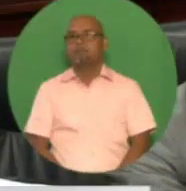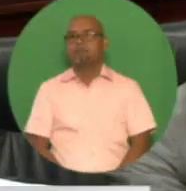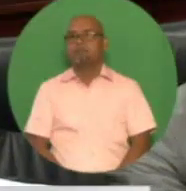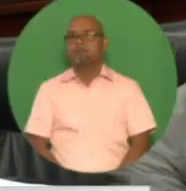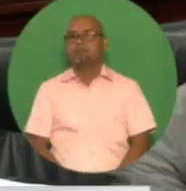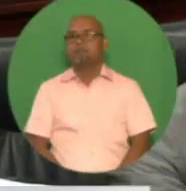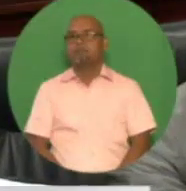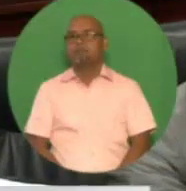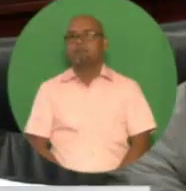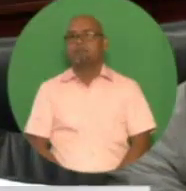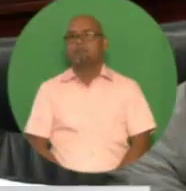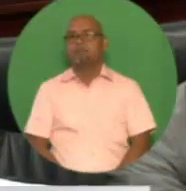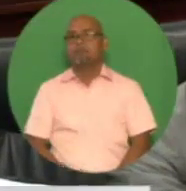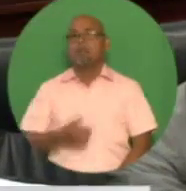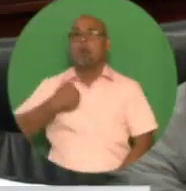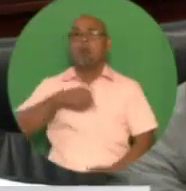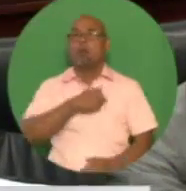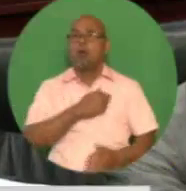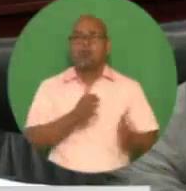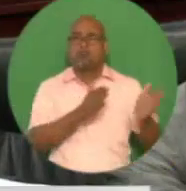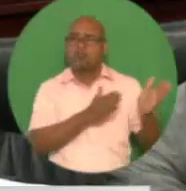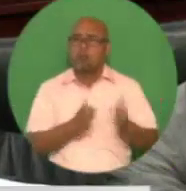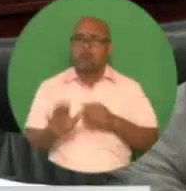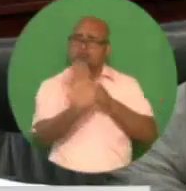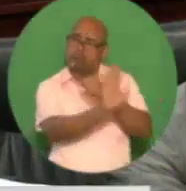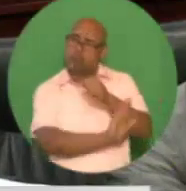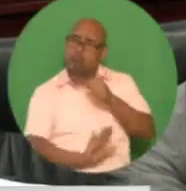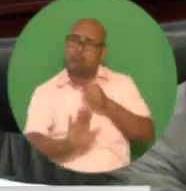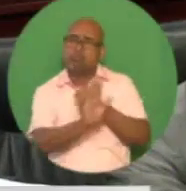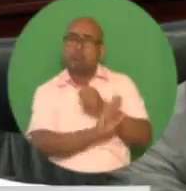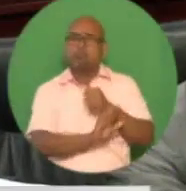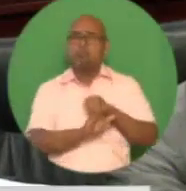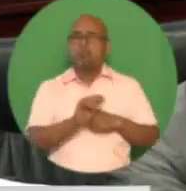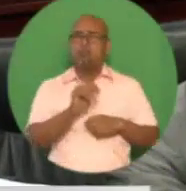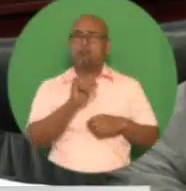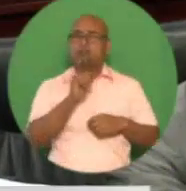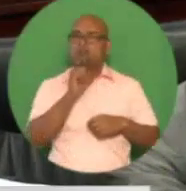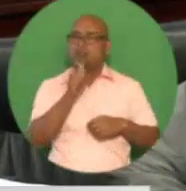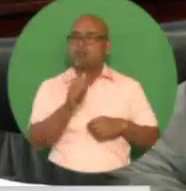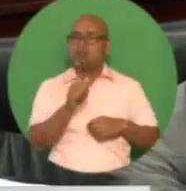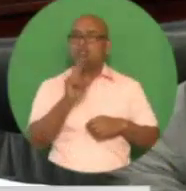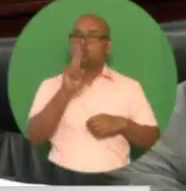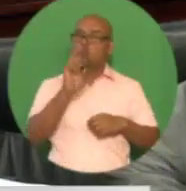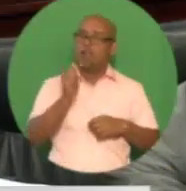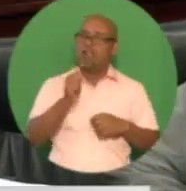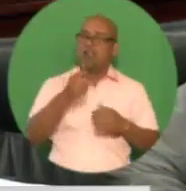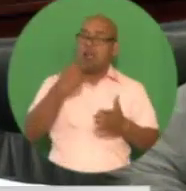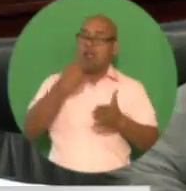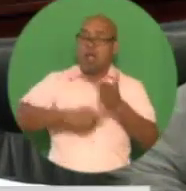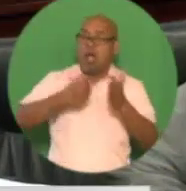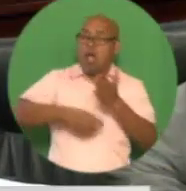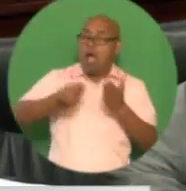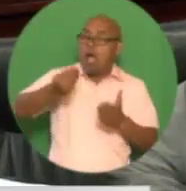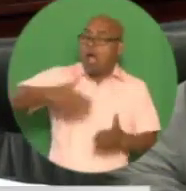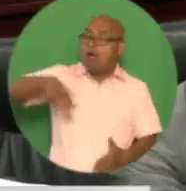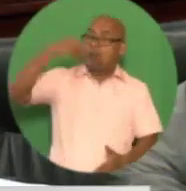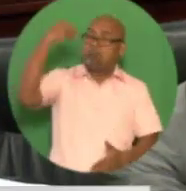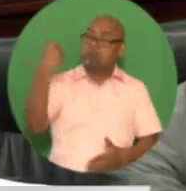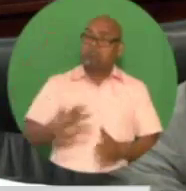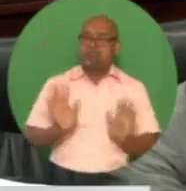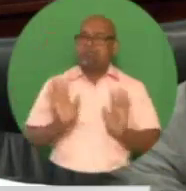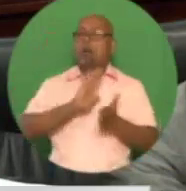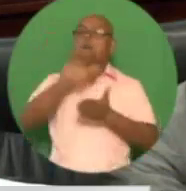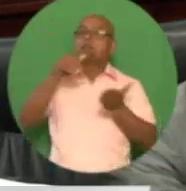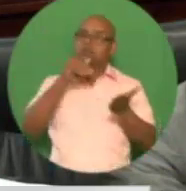deliberate strategy of protecting our exchange rate is slowing down. We are now finding that the central bank's bi-monthly foreign exchange